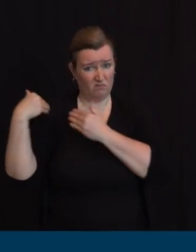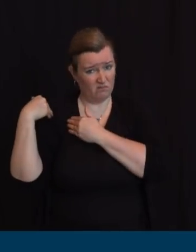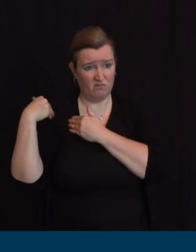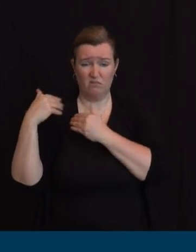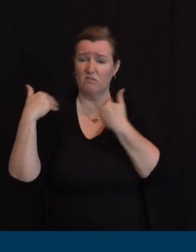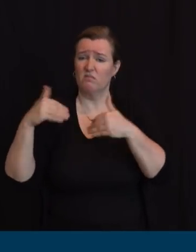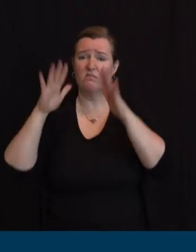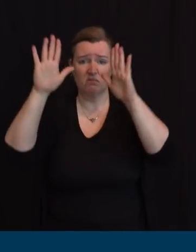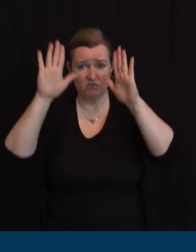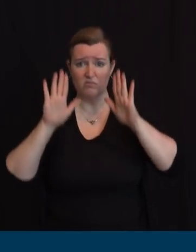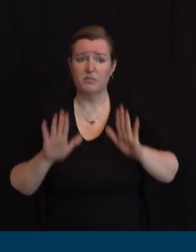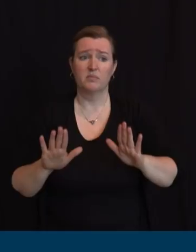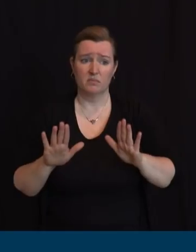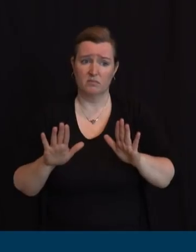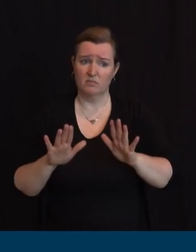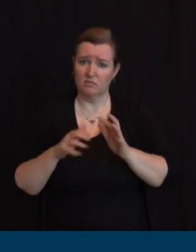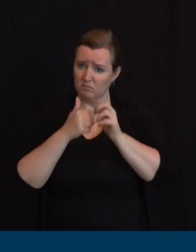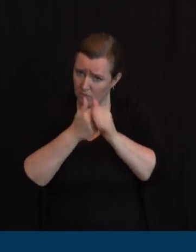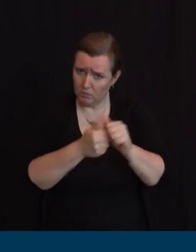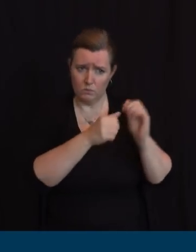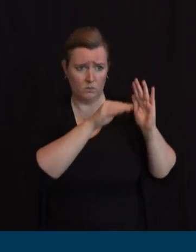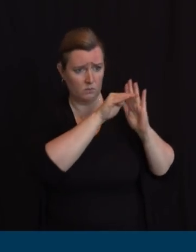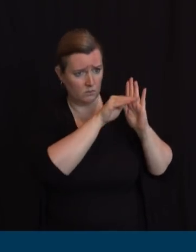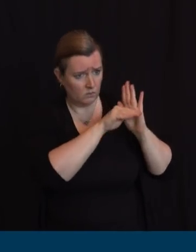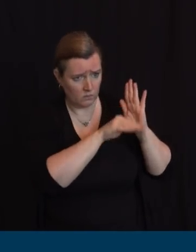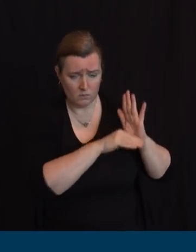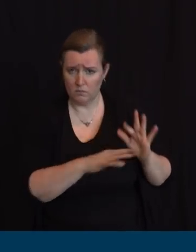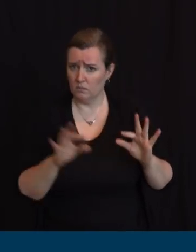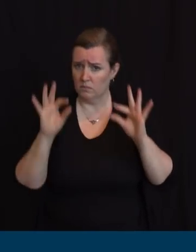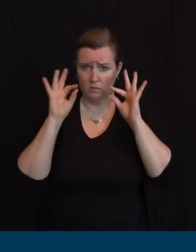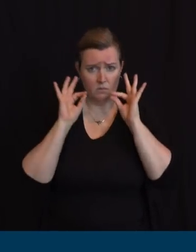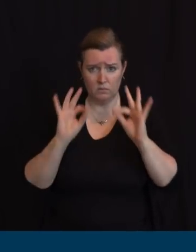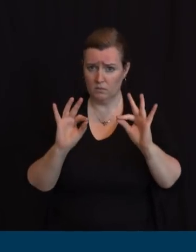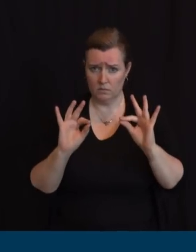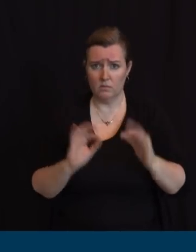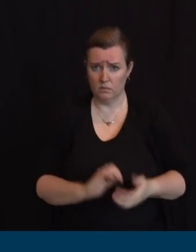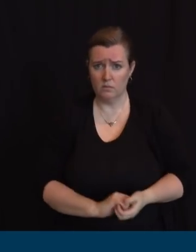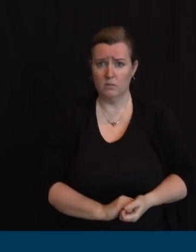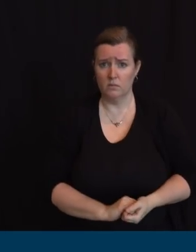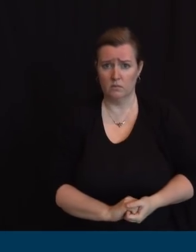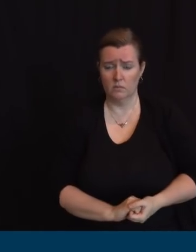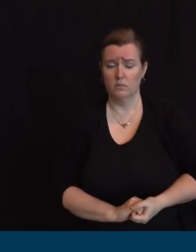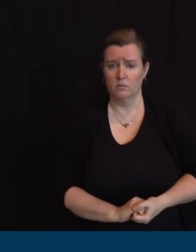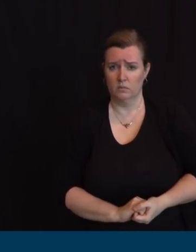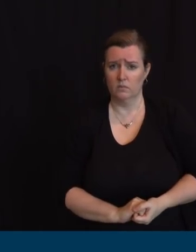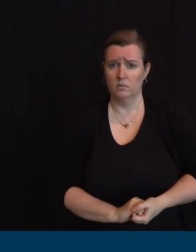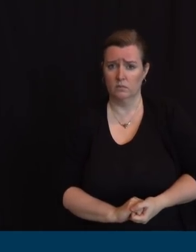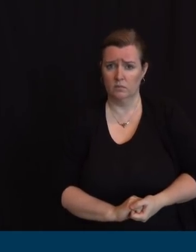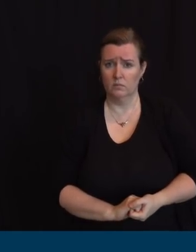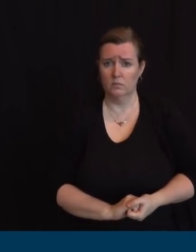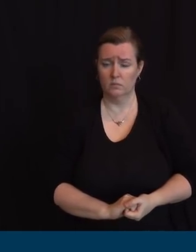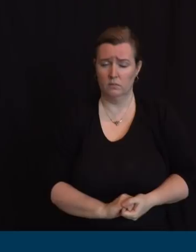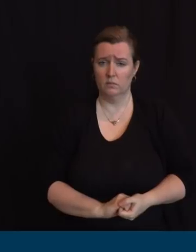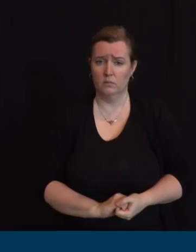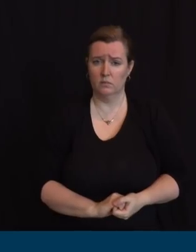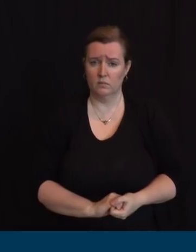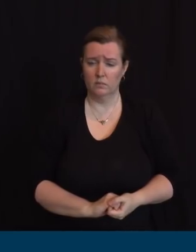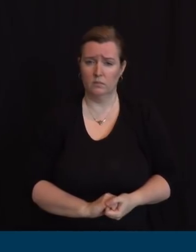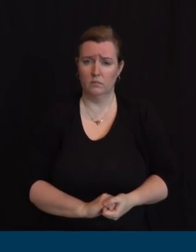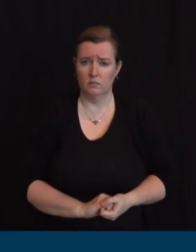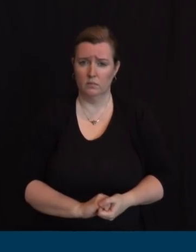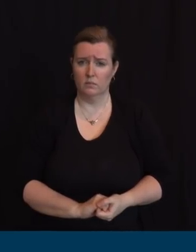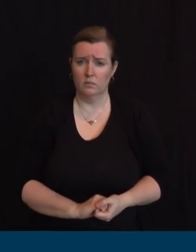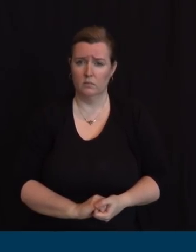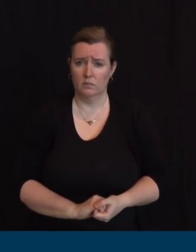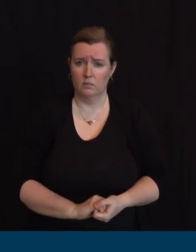best and worst as well as a number of different models but human behavior is the single most important ingredient